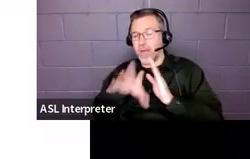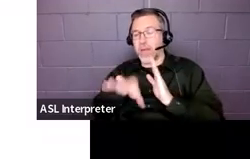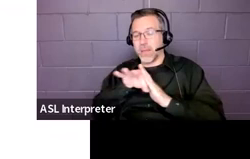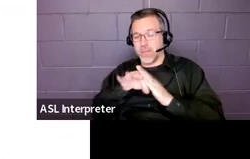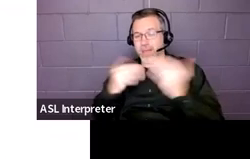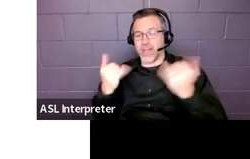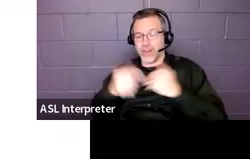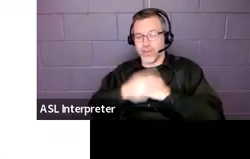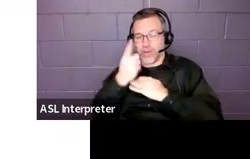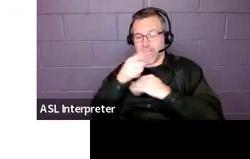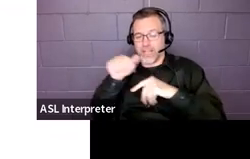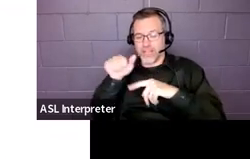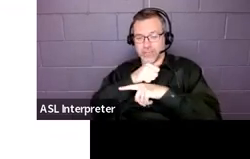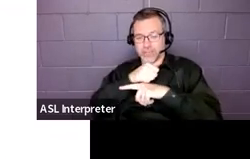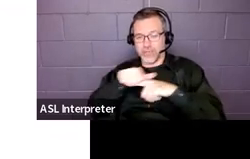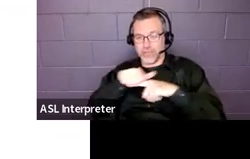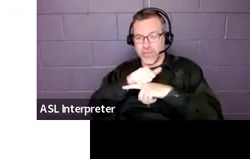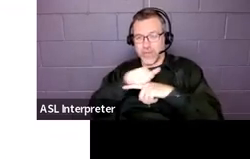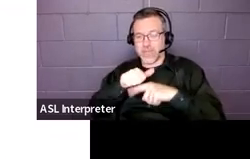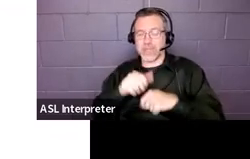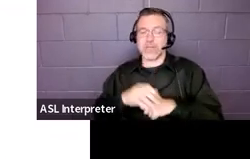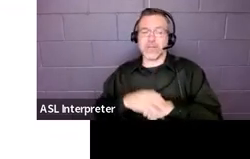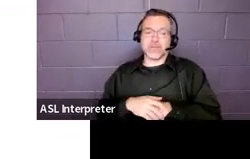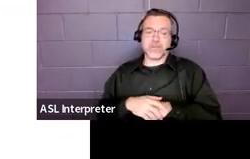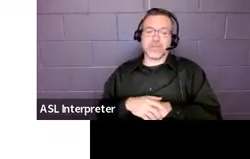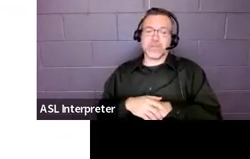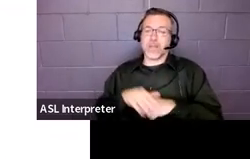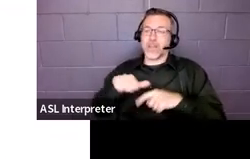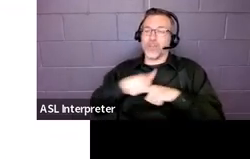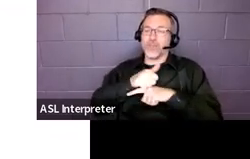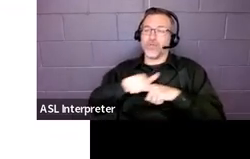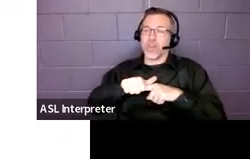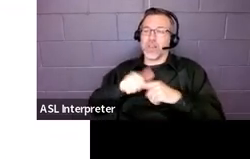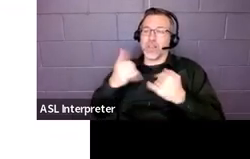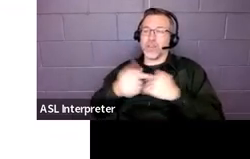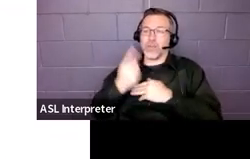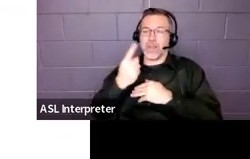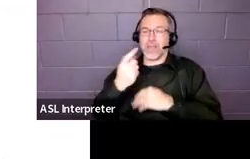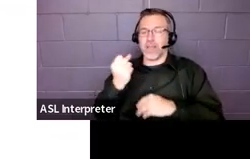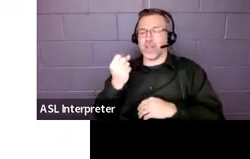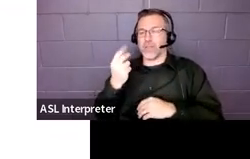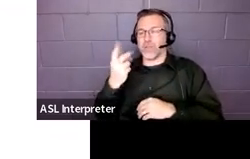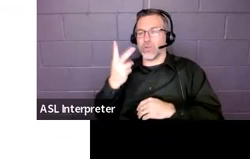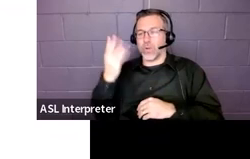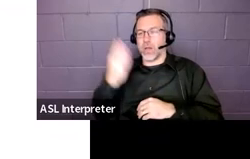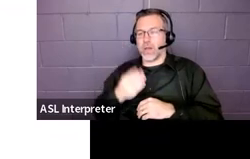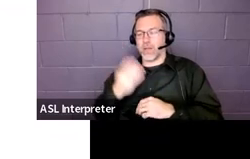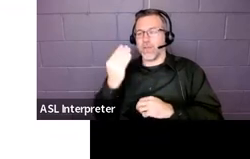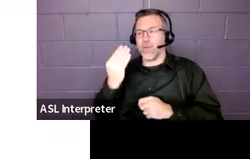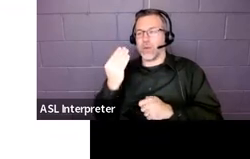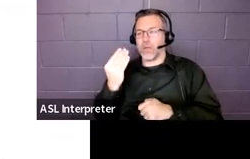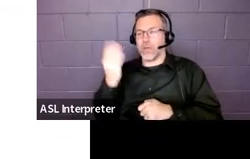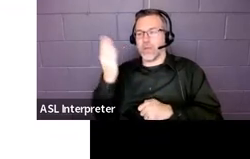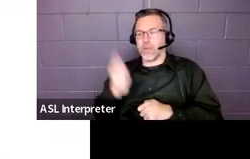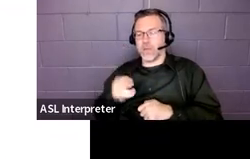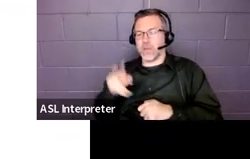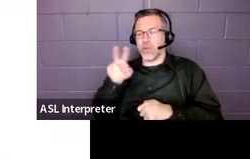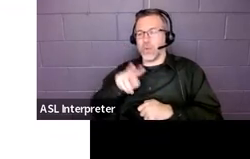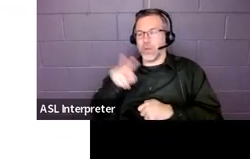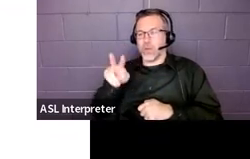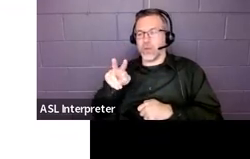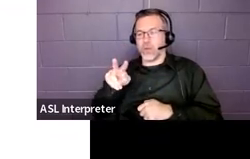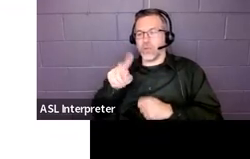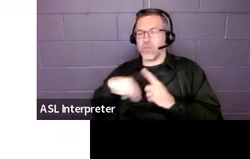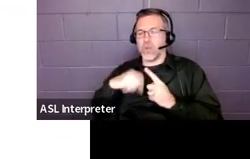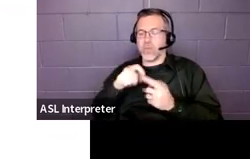today after you fill out the feedback for us. And the training today is just 12, 14, 22. And it's about writing